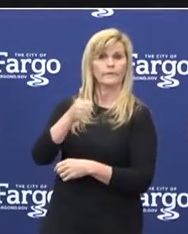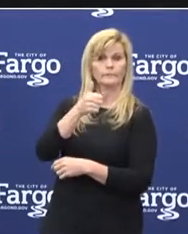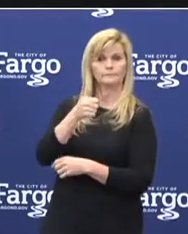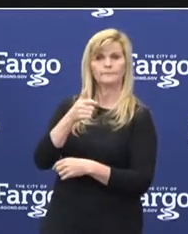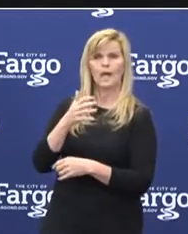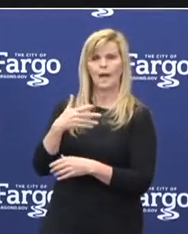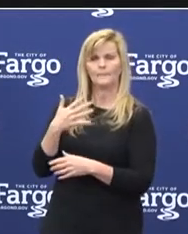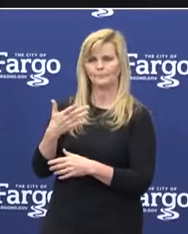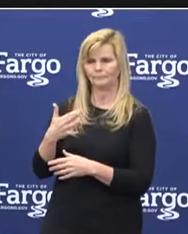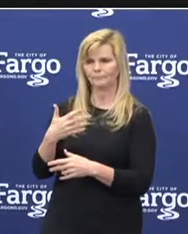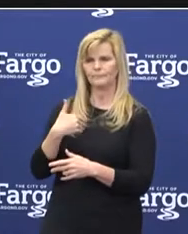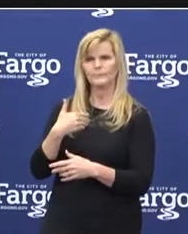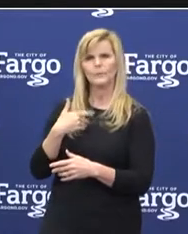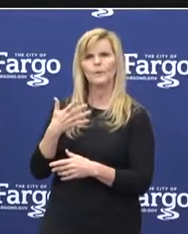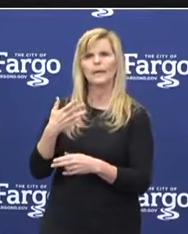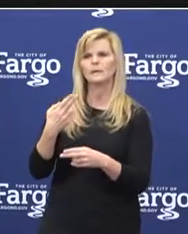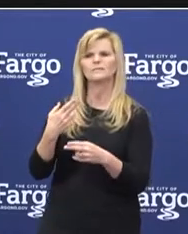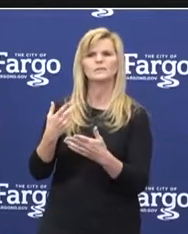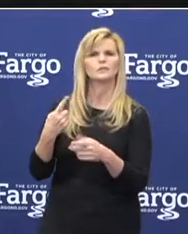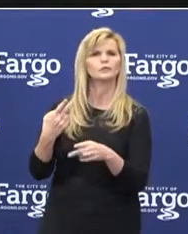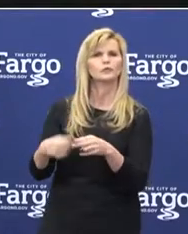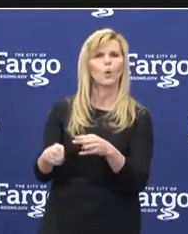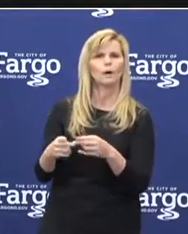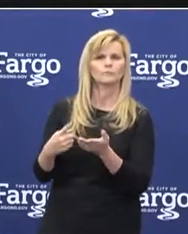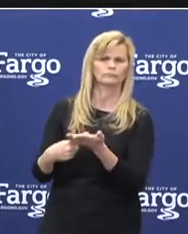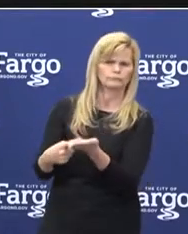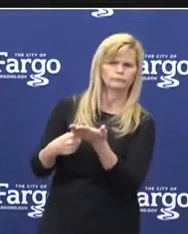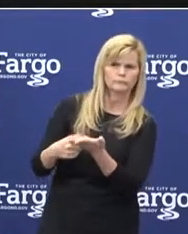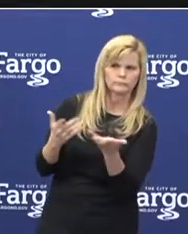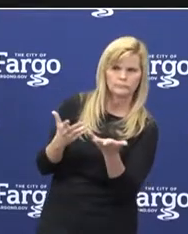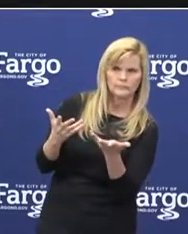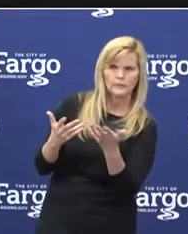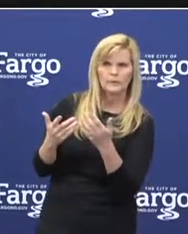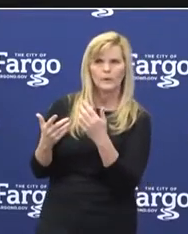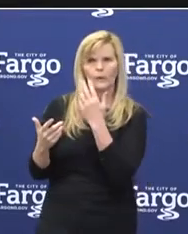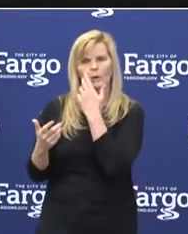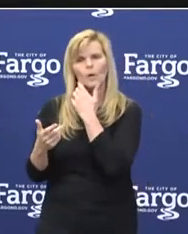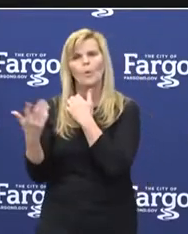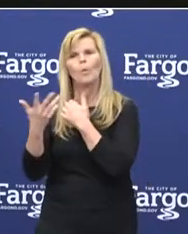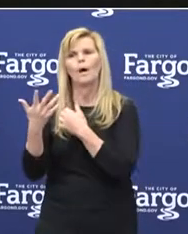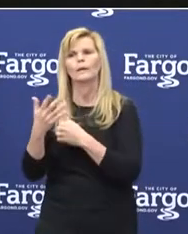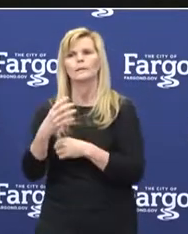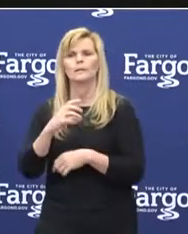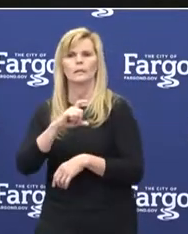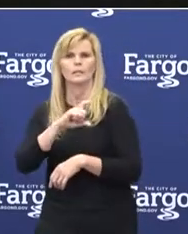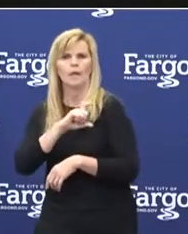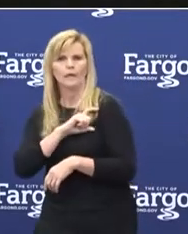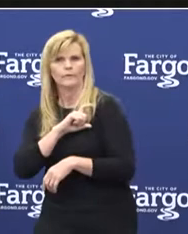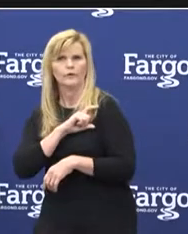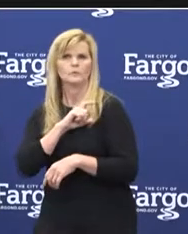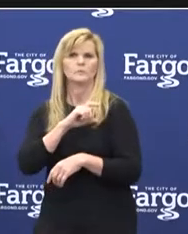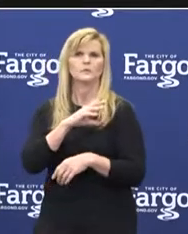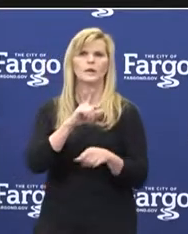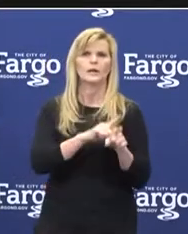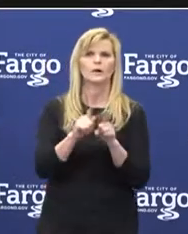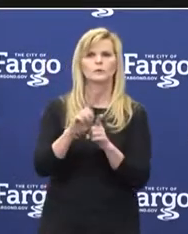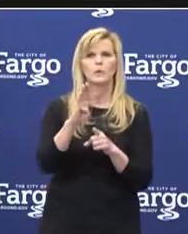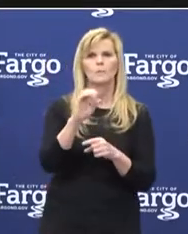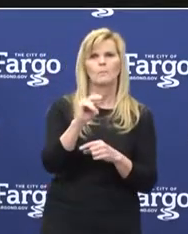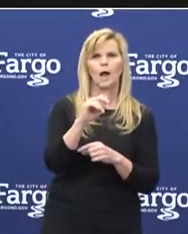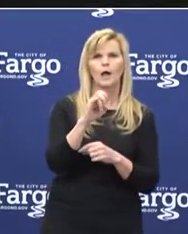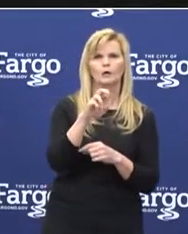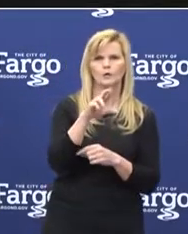brief conversation about, you know, what law enforcement and first responders are having to work with right now.